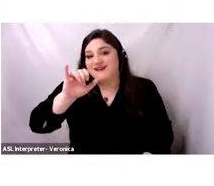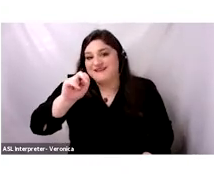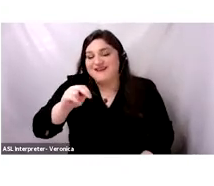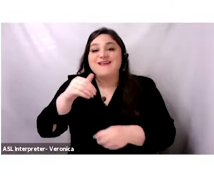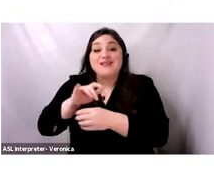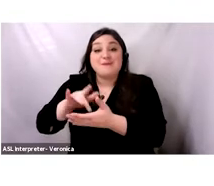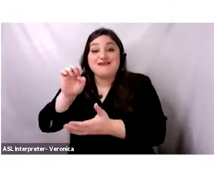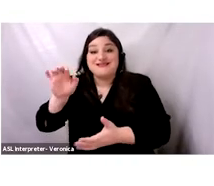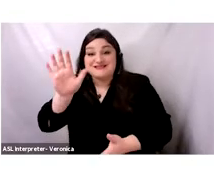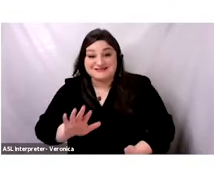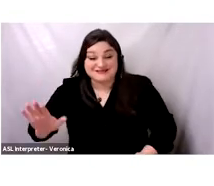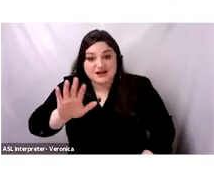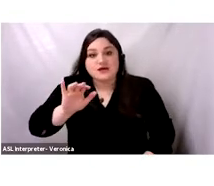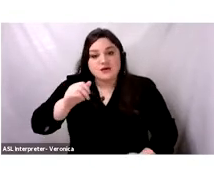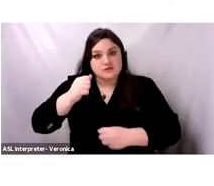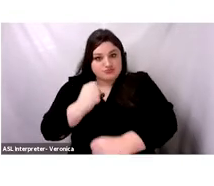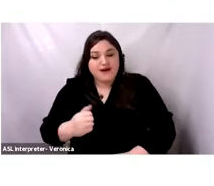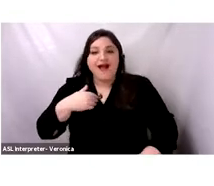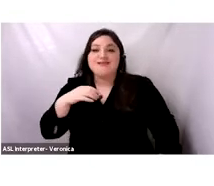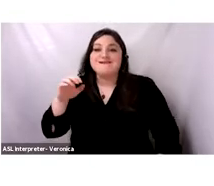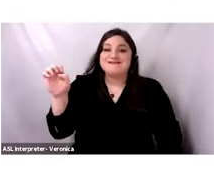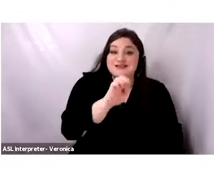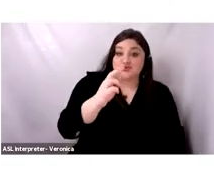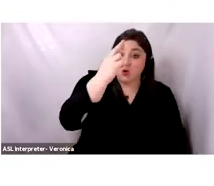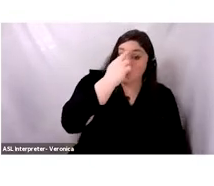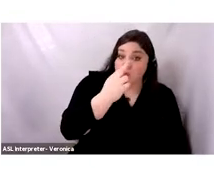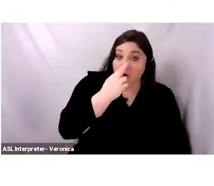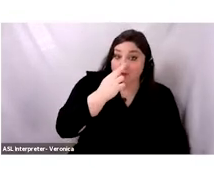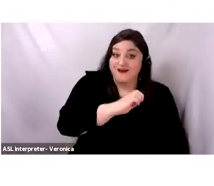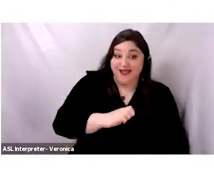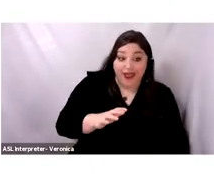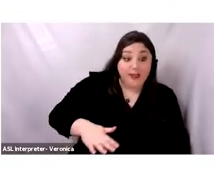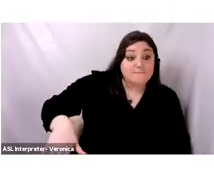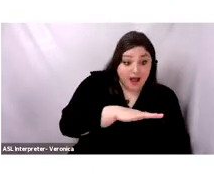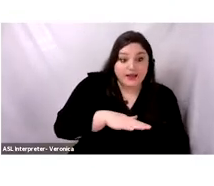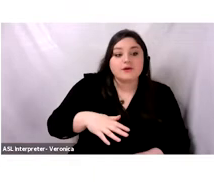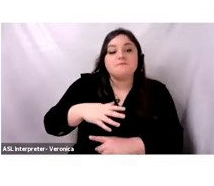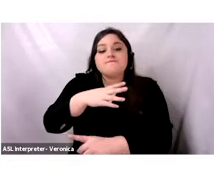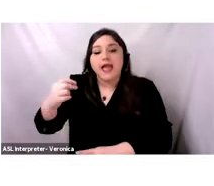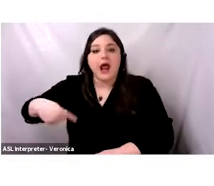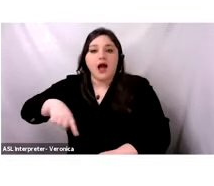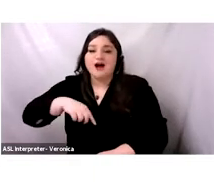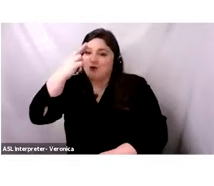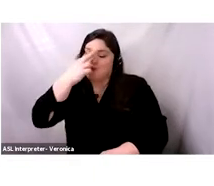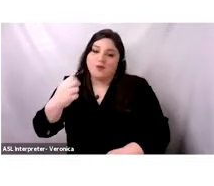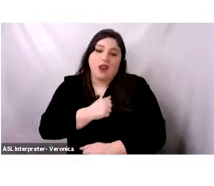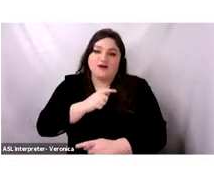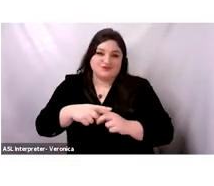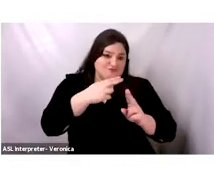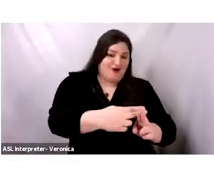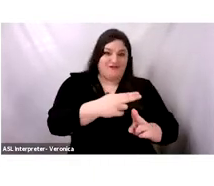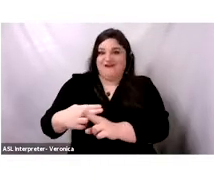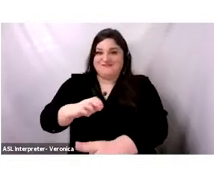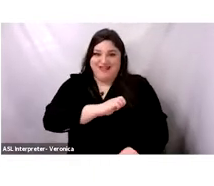were the Eastern Roman Empire. And because we historians, we love to give weird names to empires, we call